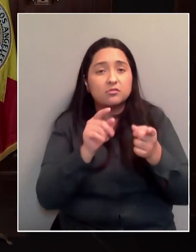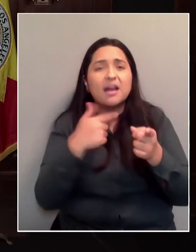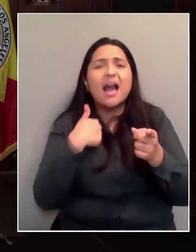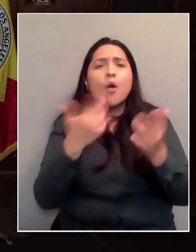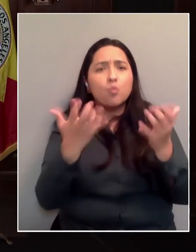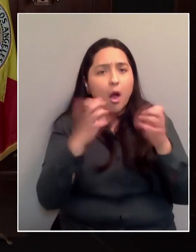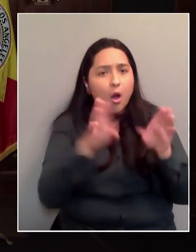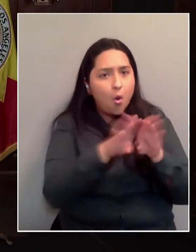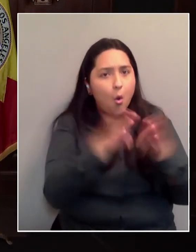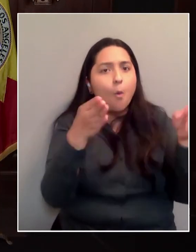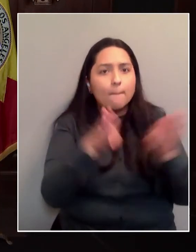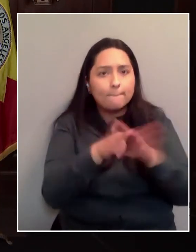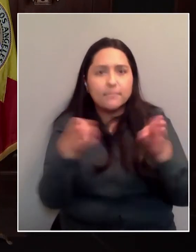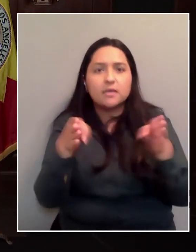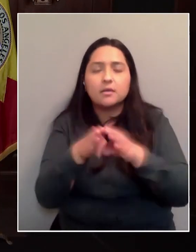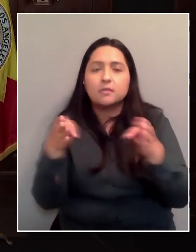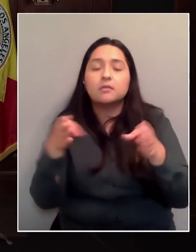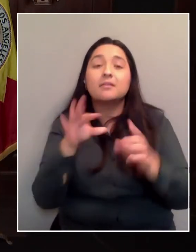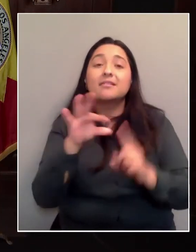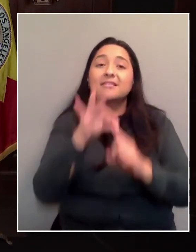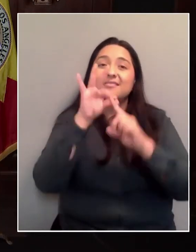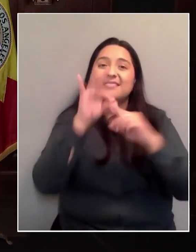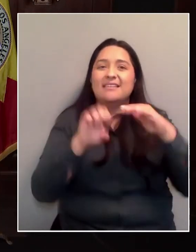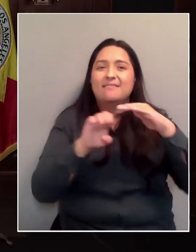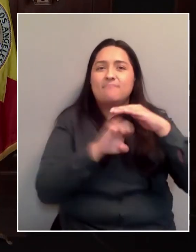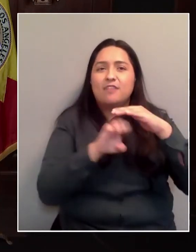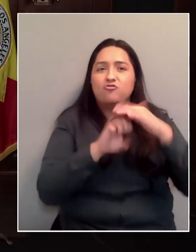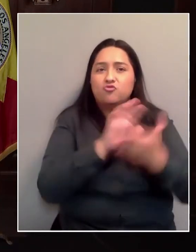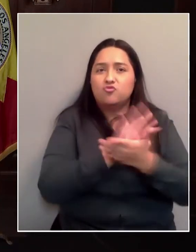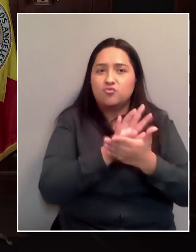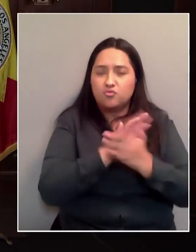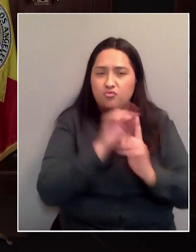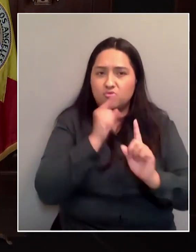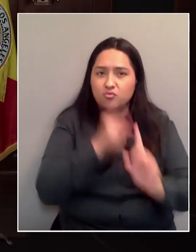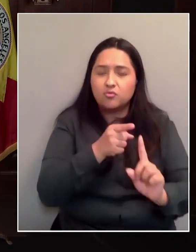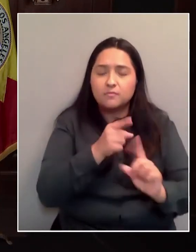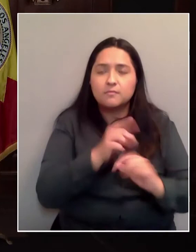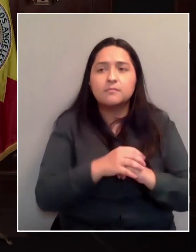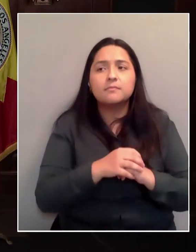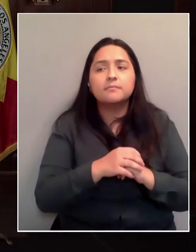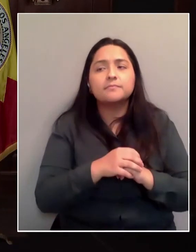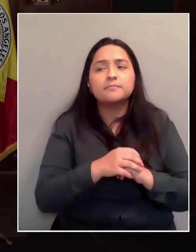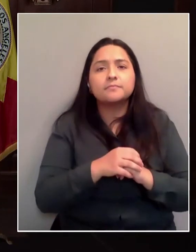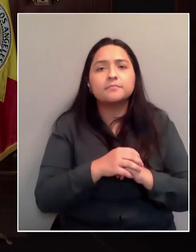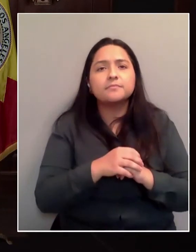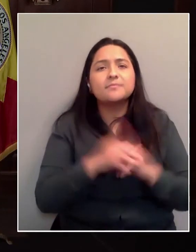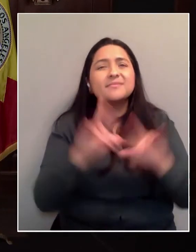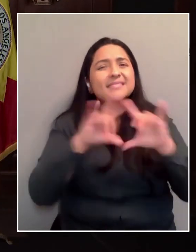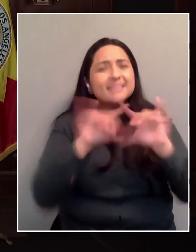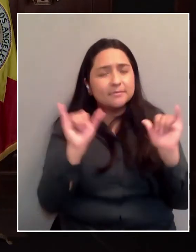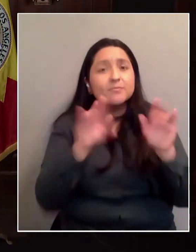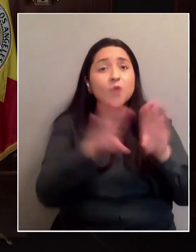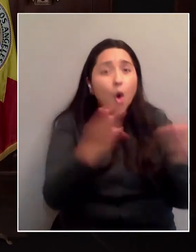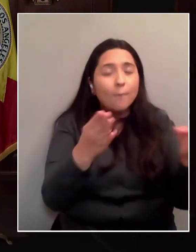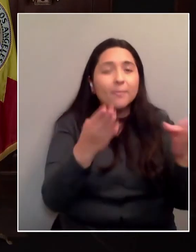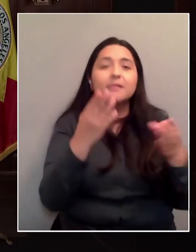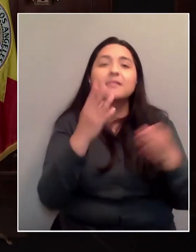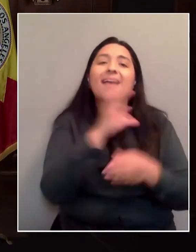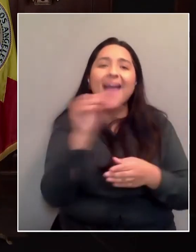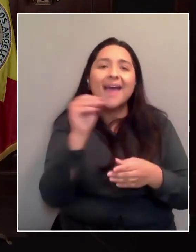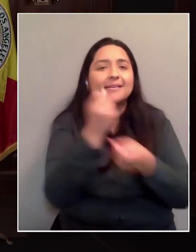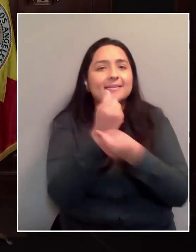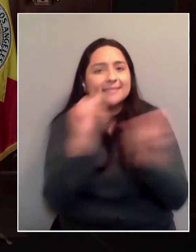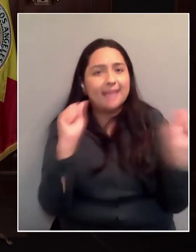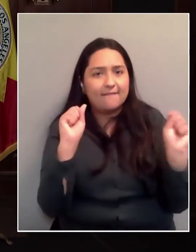primary level. But I also want see schools safe. That's why I'm